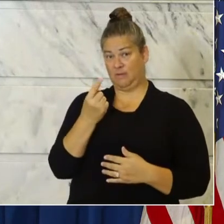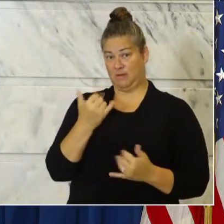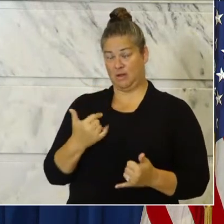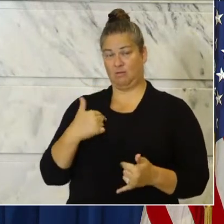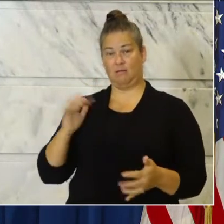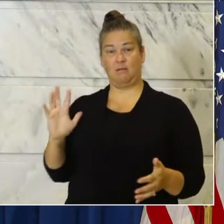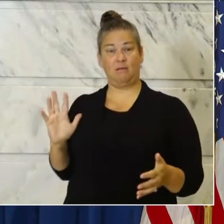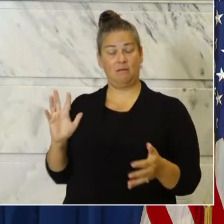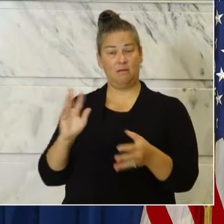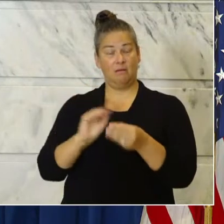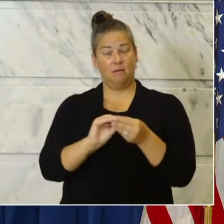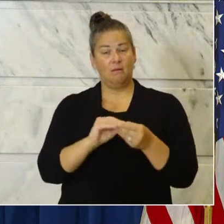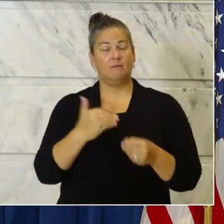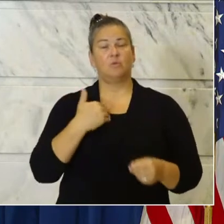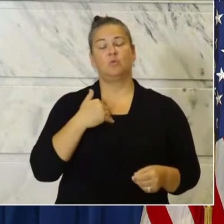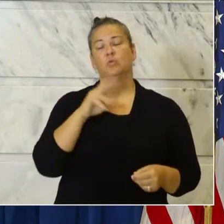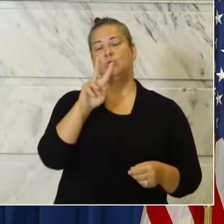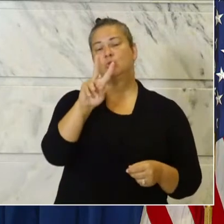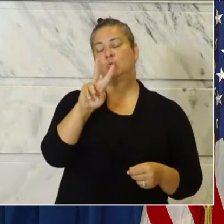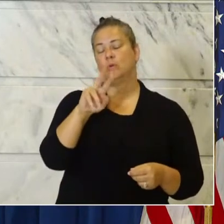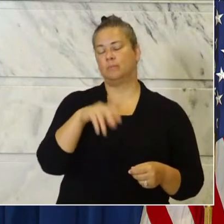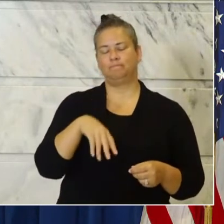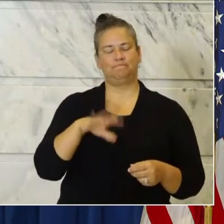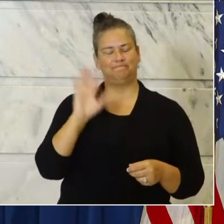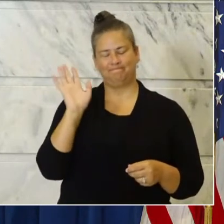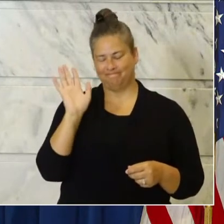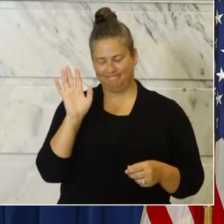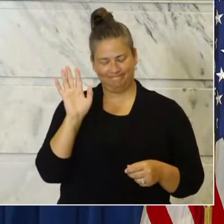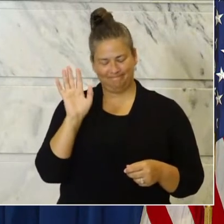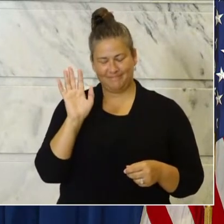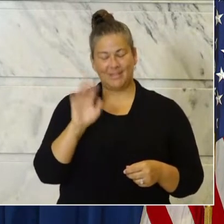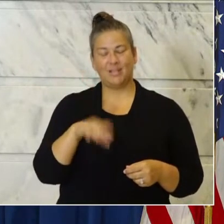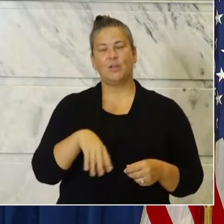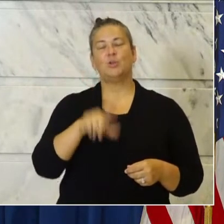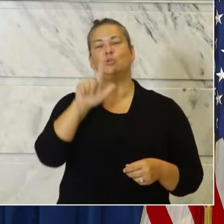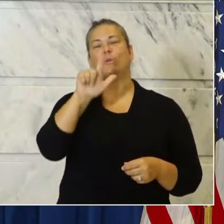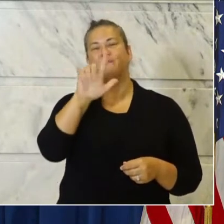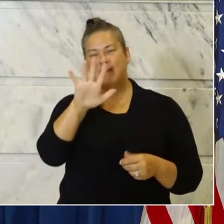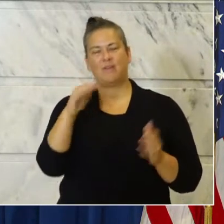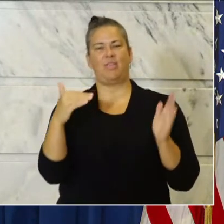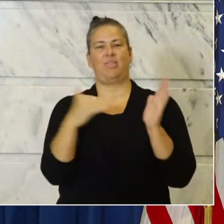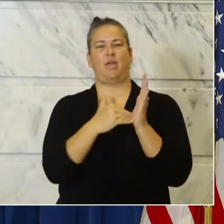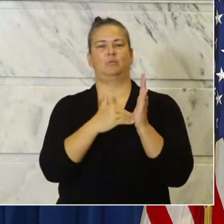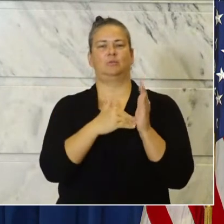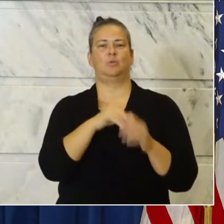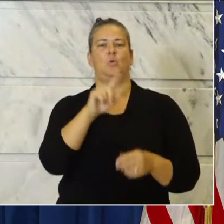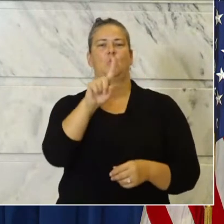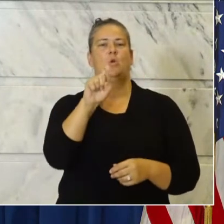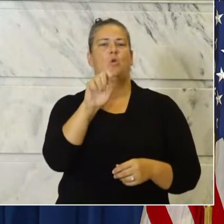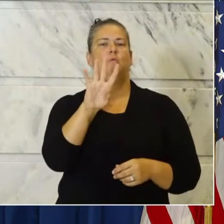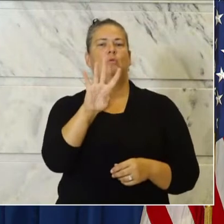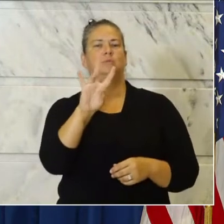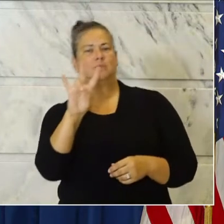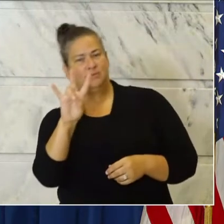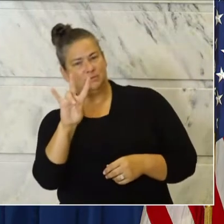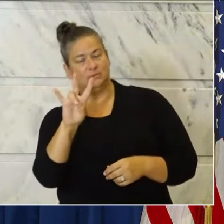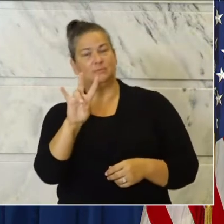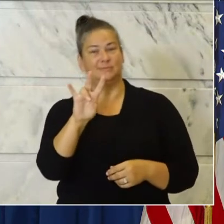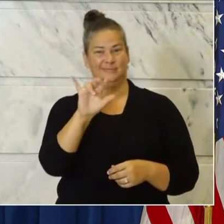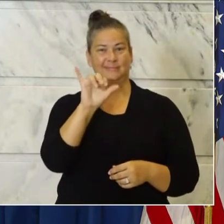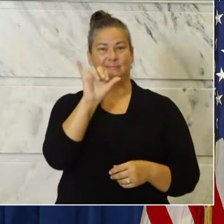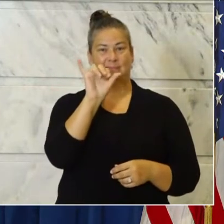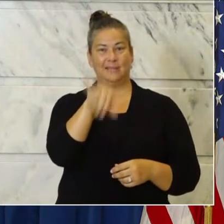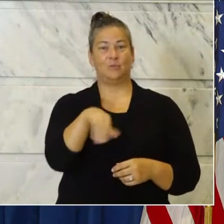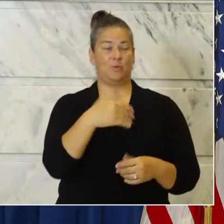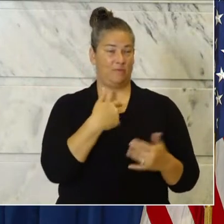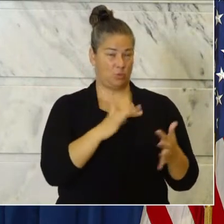case count of 200. I mean, no of 25,147. That's after we remove